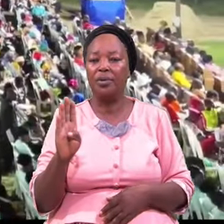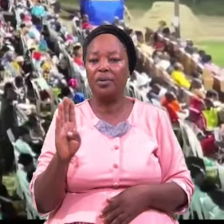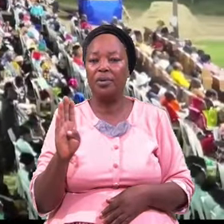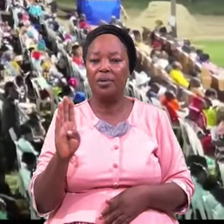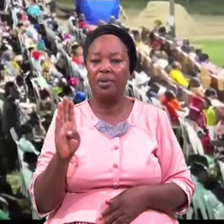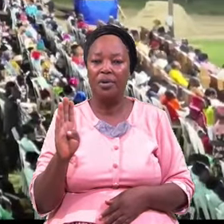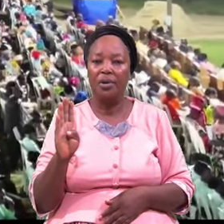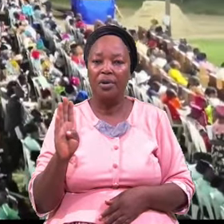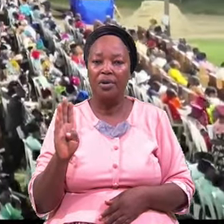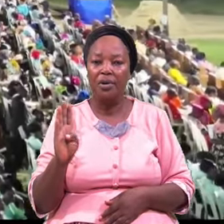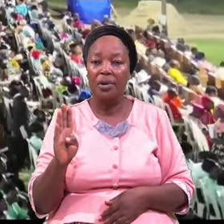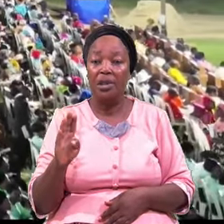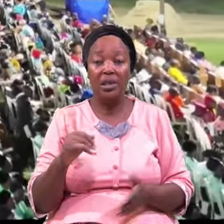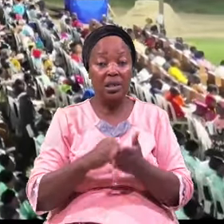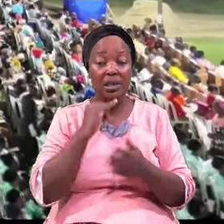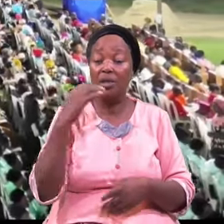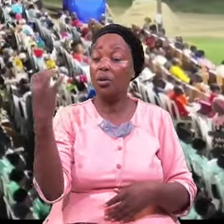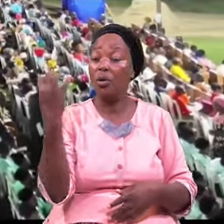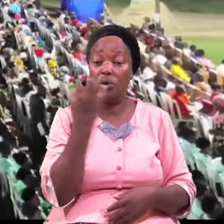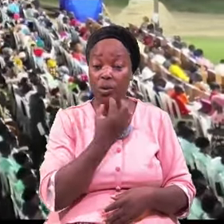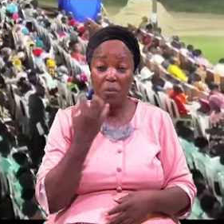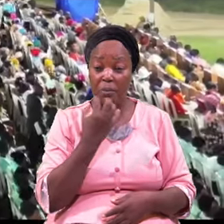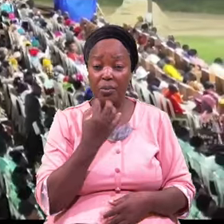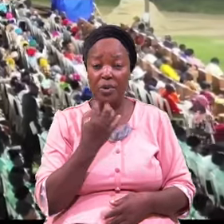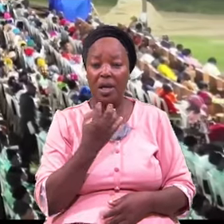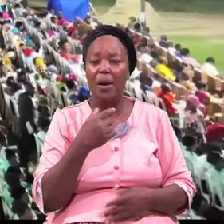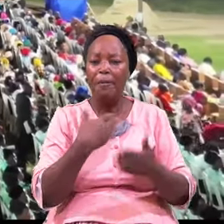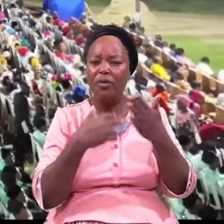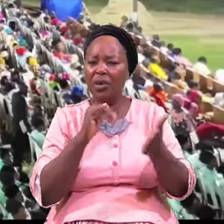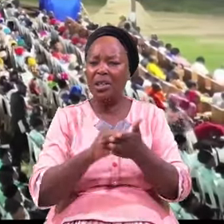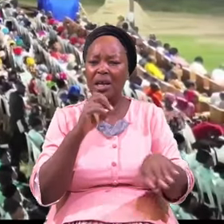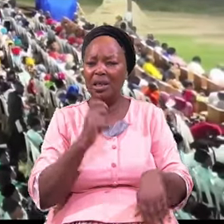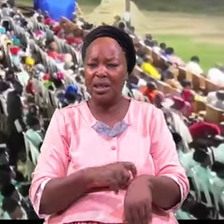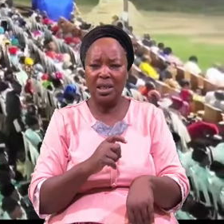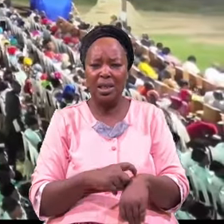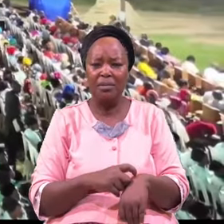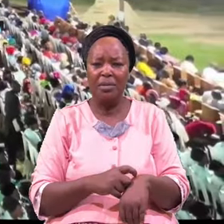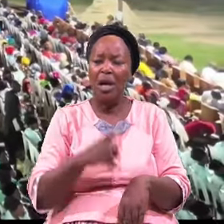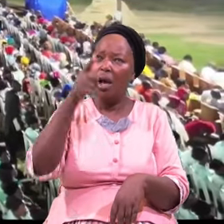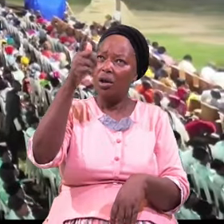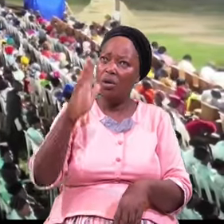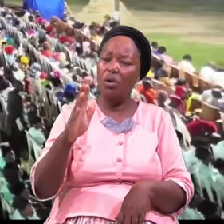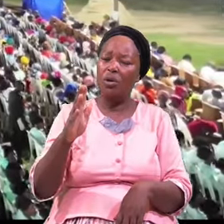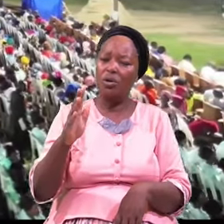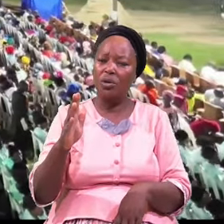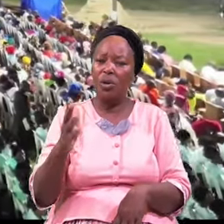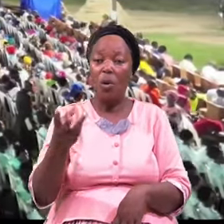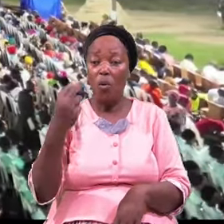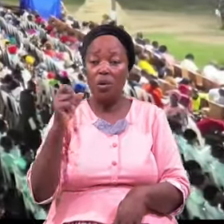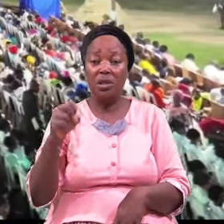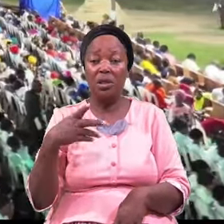Incredible Before That Time God Was The God Of